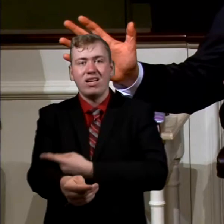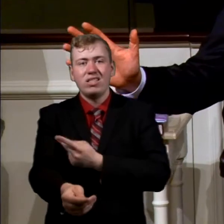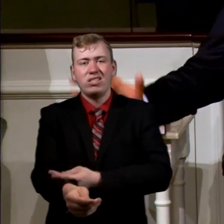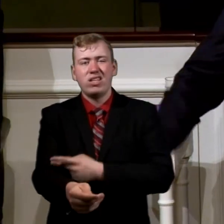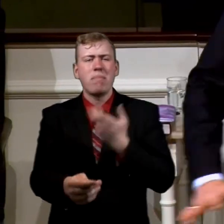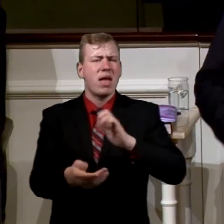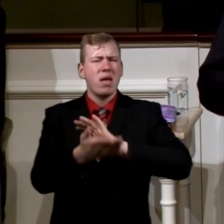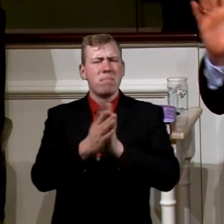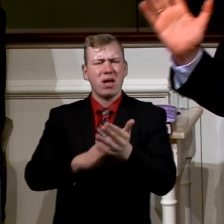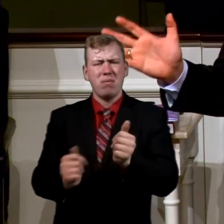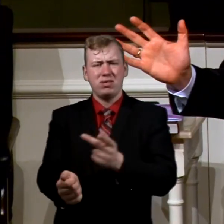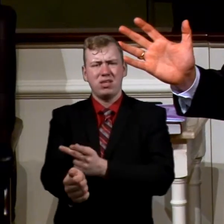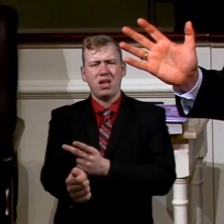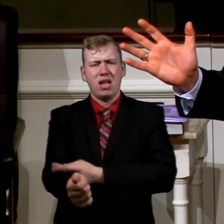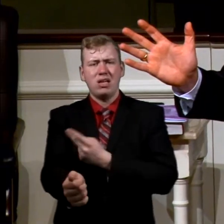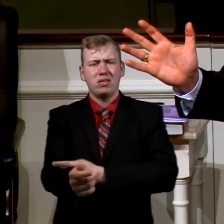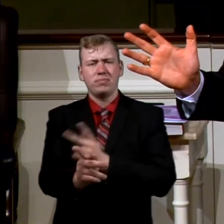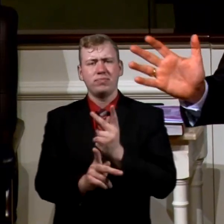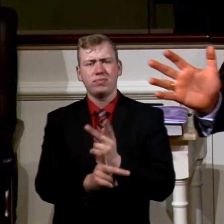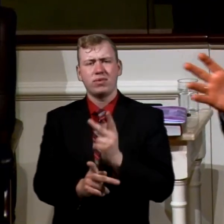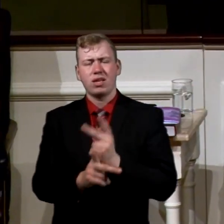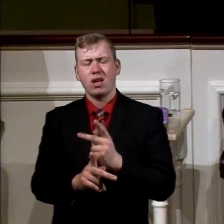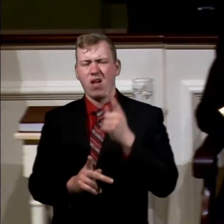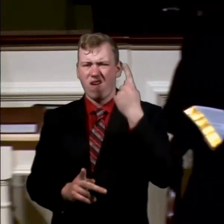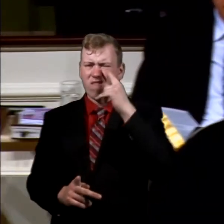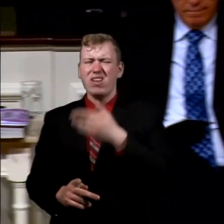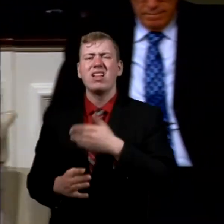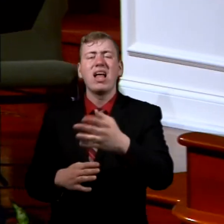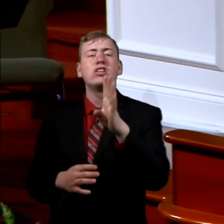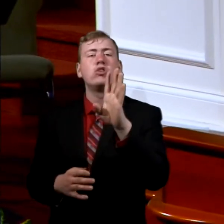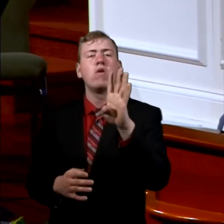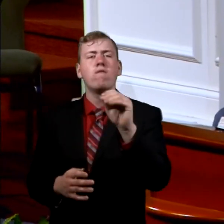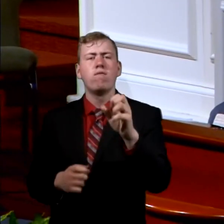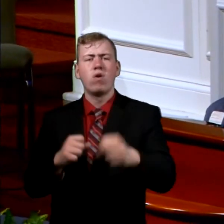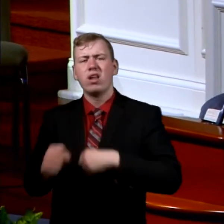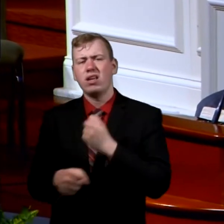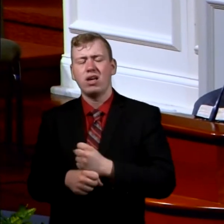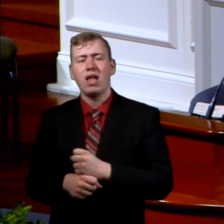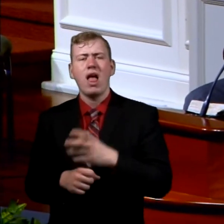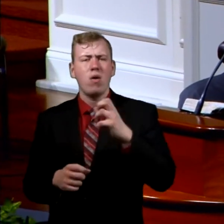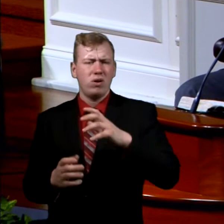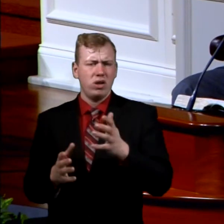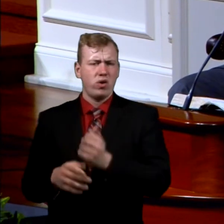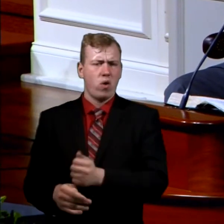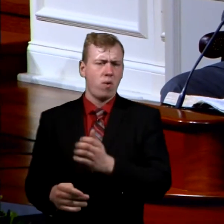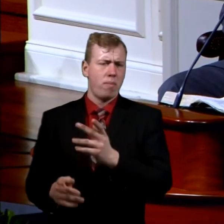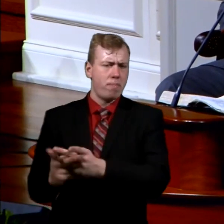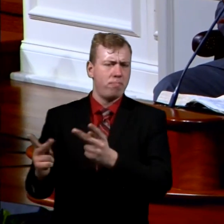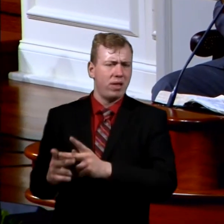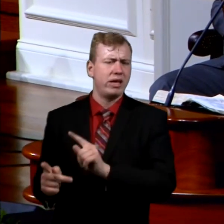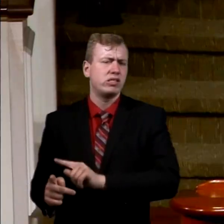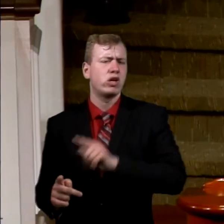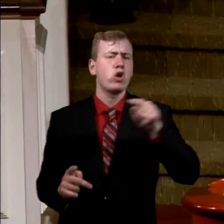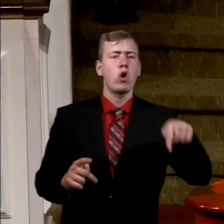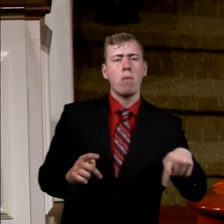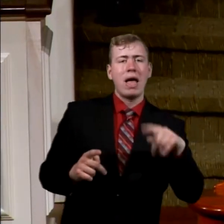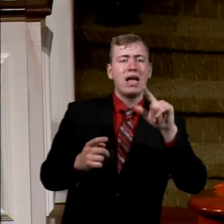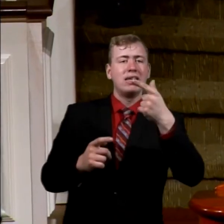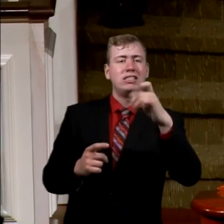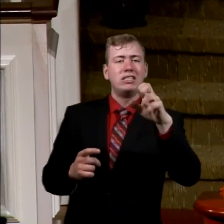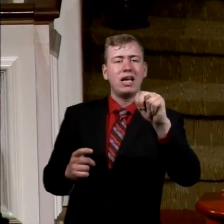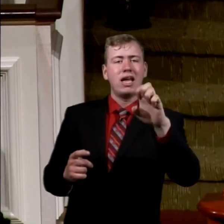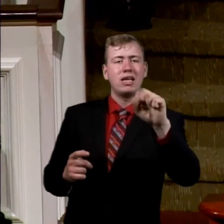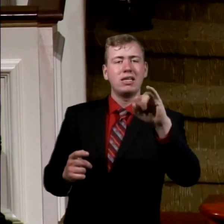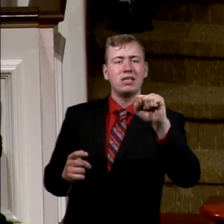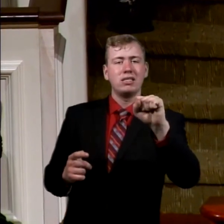for the next 40 years. I want you to look at, hold your place there, and turn to Genesis chapter 46, and look at the